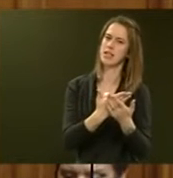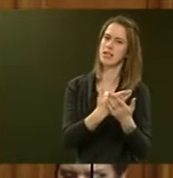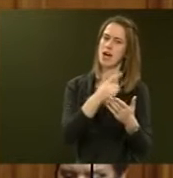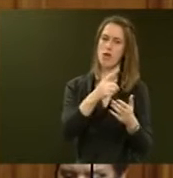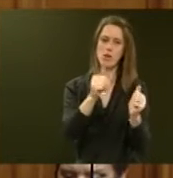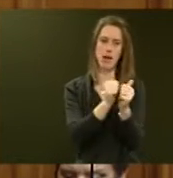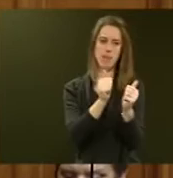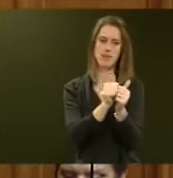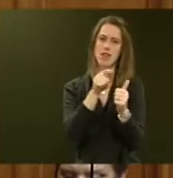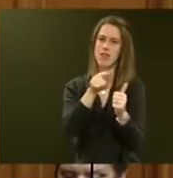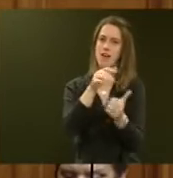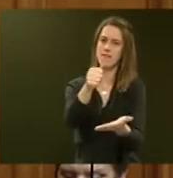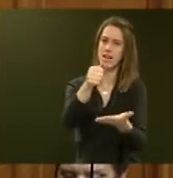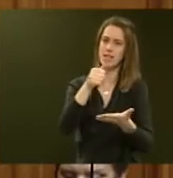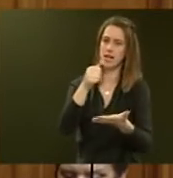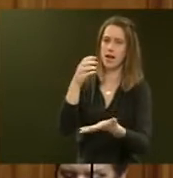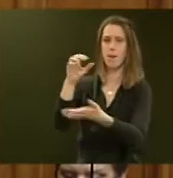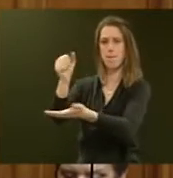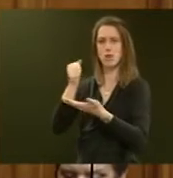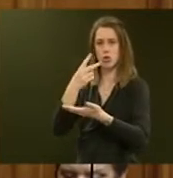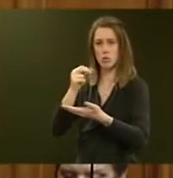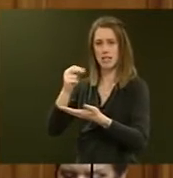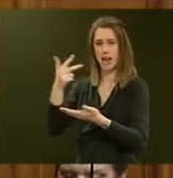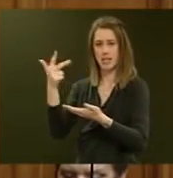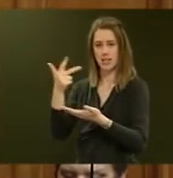are funded in Budget 2018?